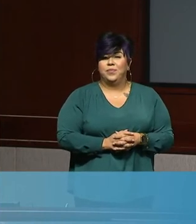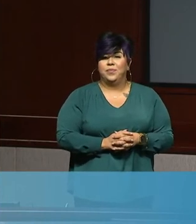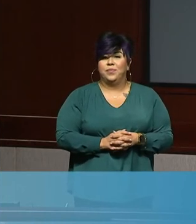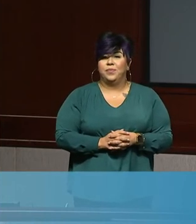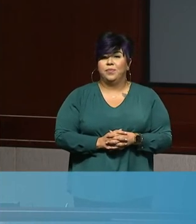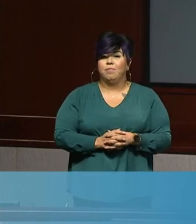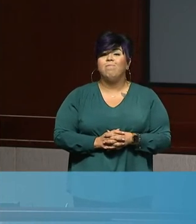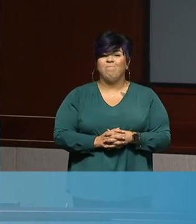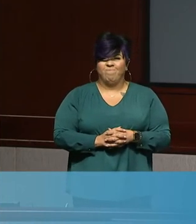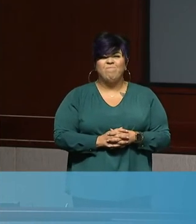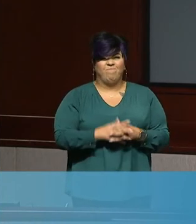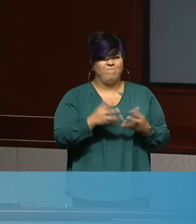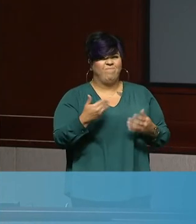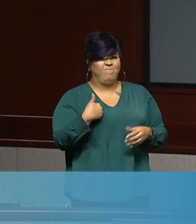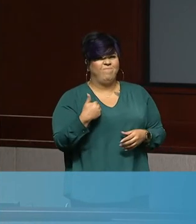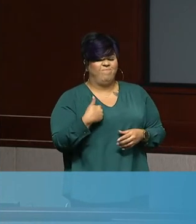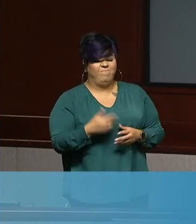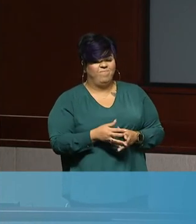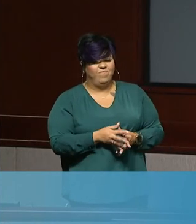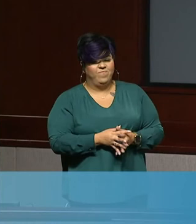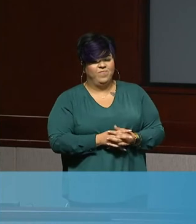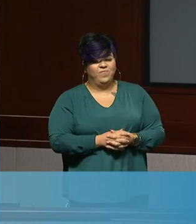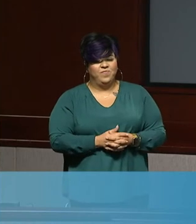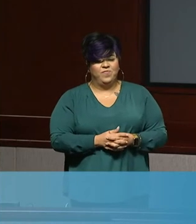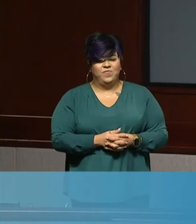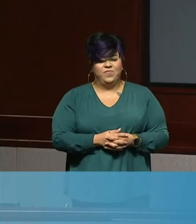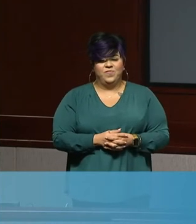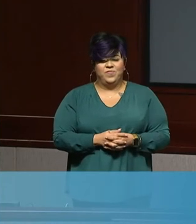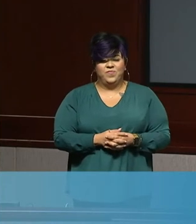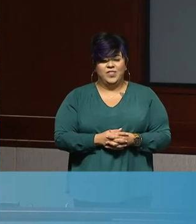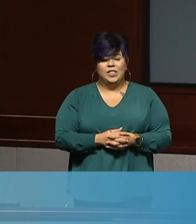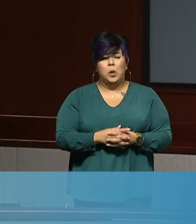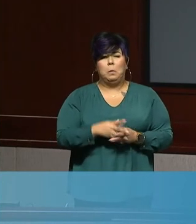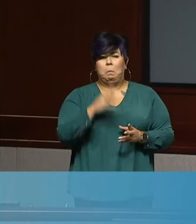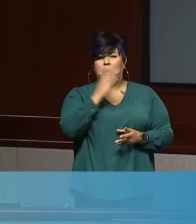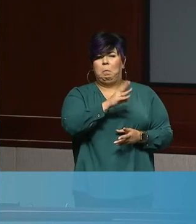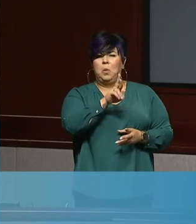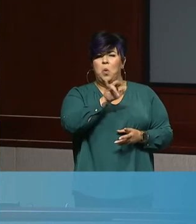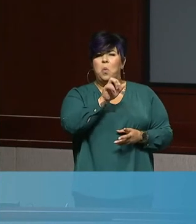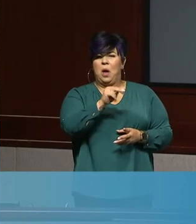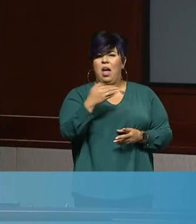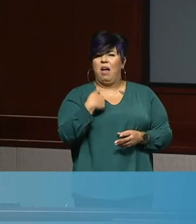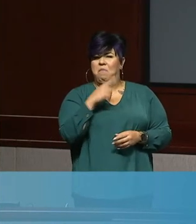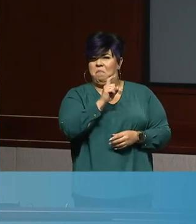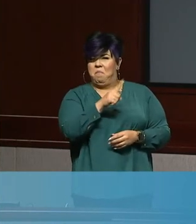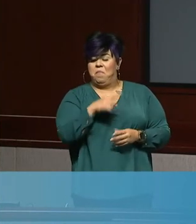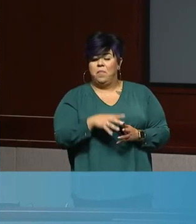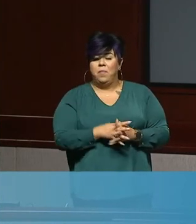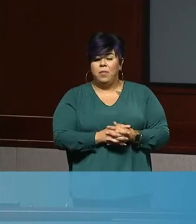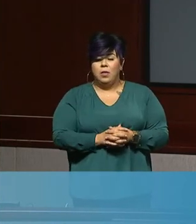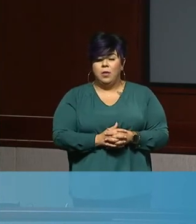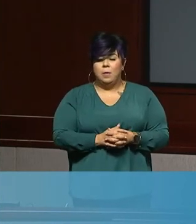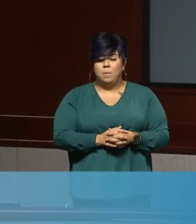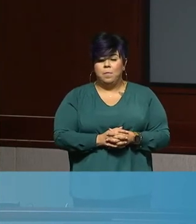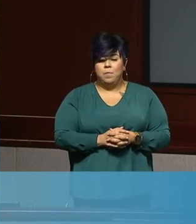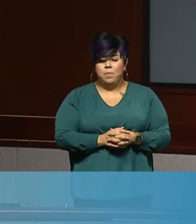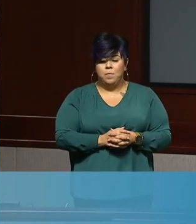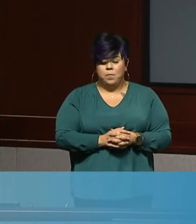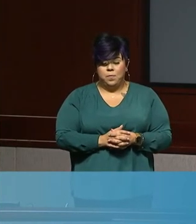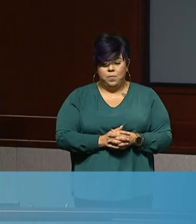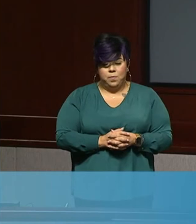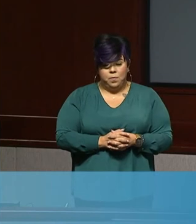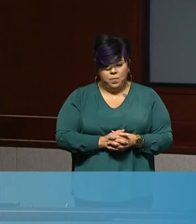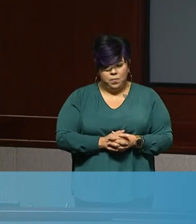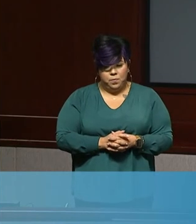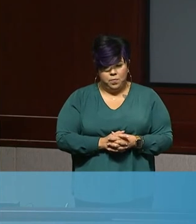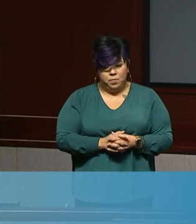I do. So, uh, Ryan, I guess this is a question for you. If, um, if this letter of resolution is, let's say it's